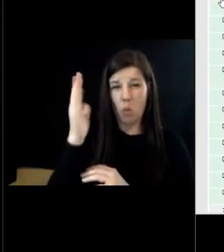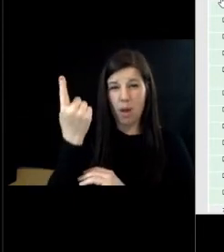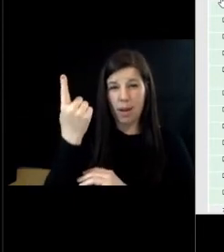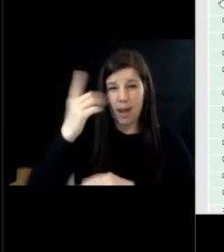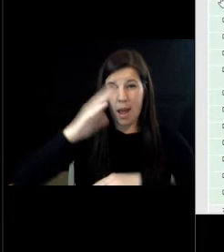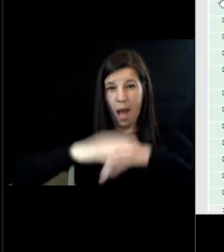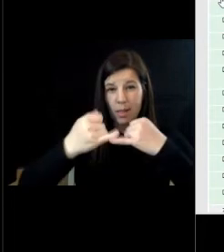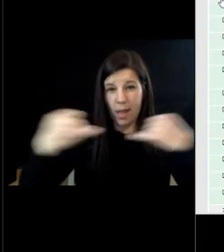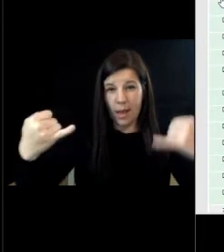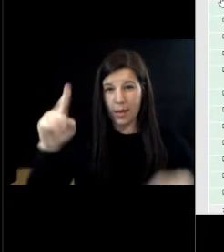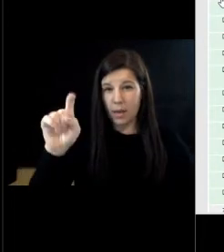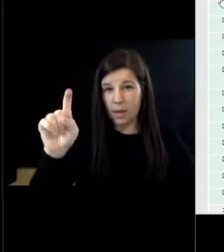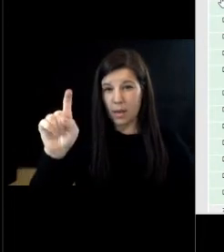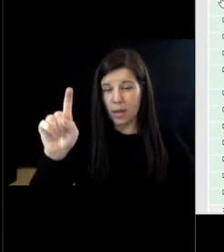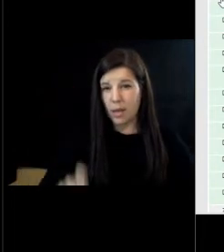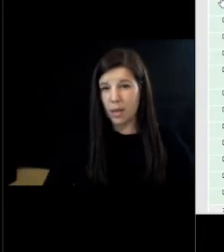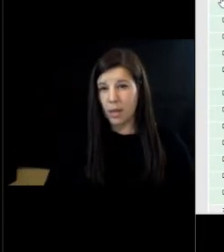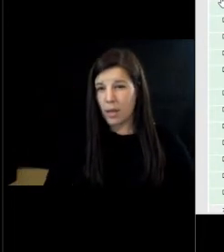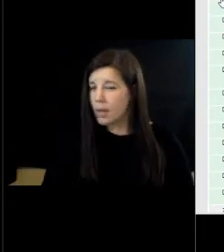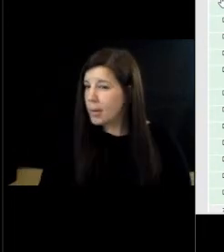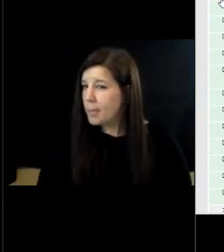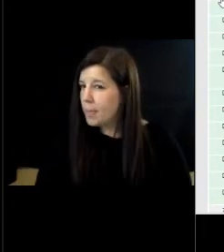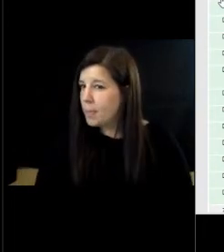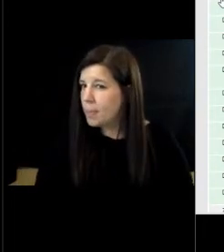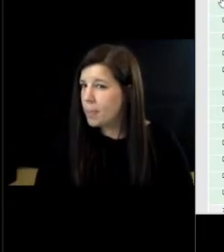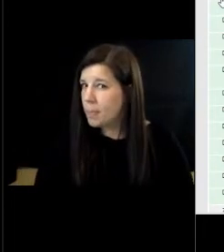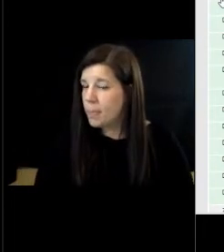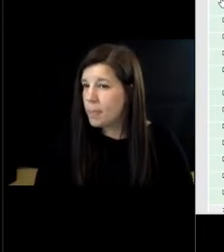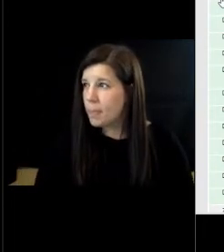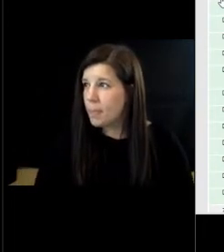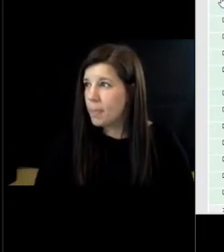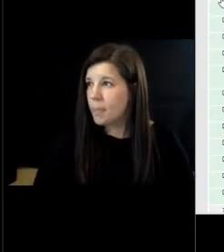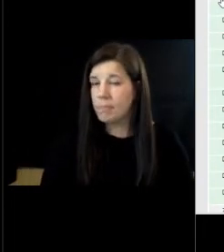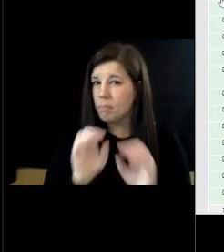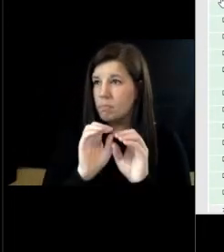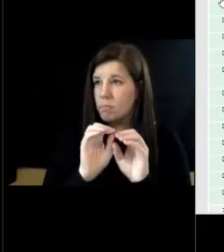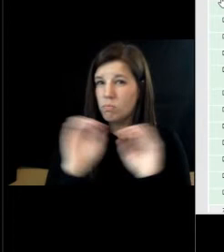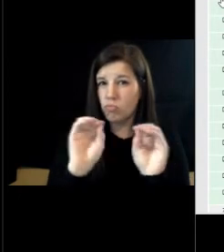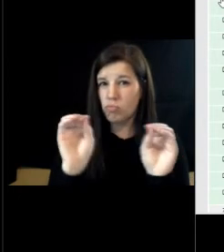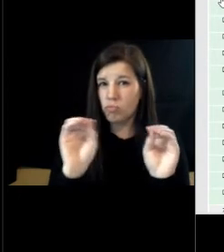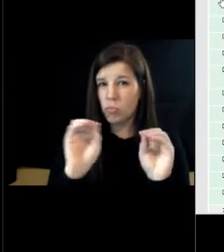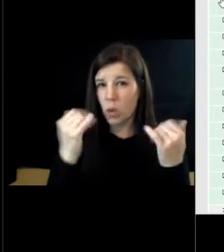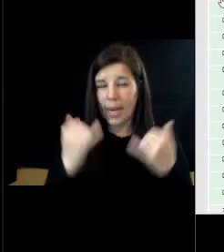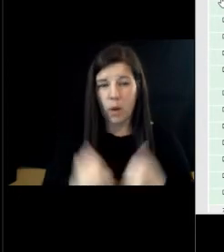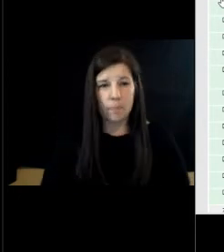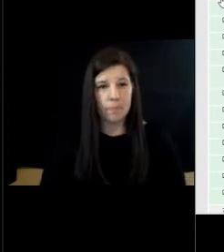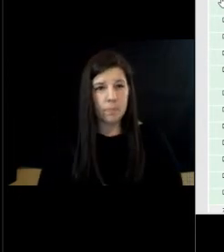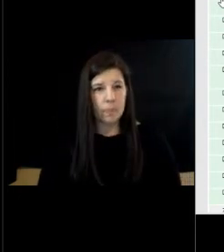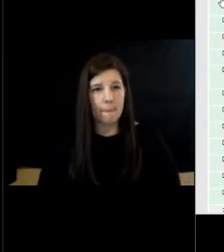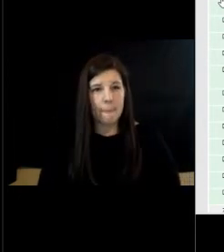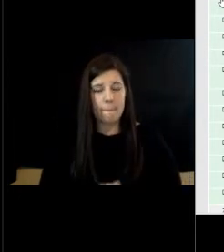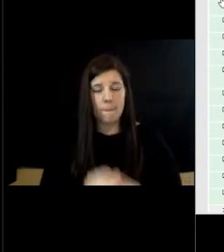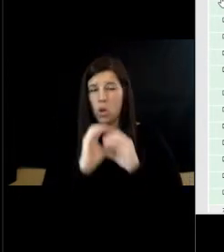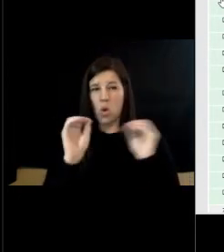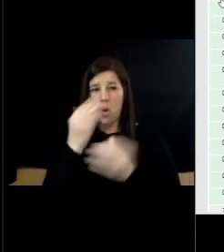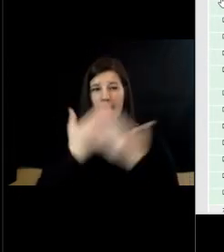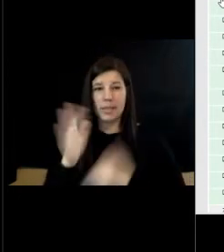with their hands we have no hands raised at this moment we have no hands raised all right